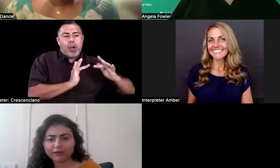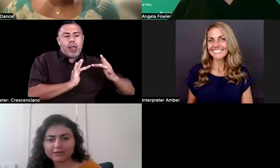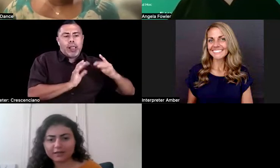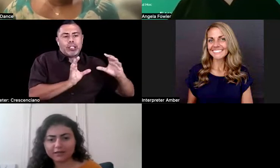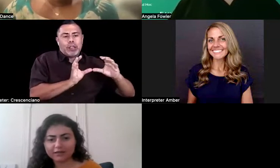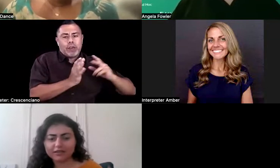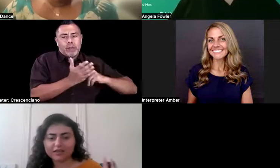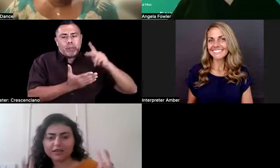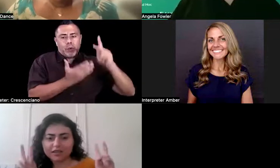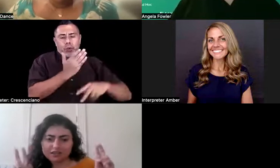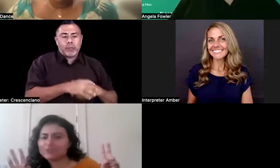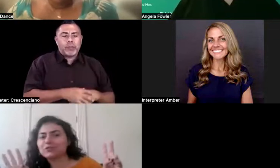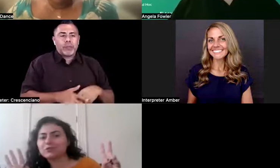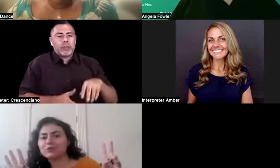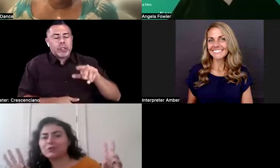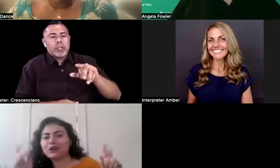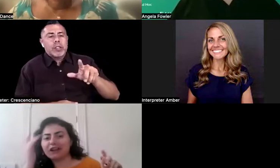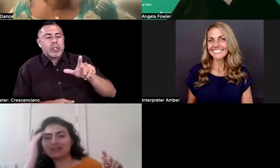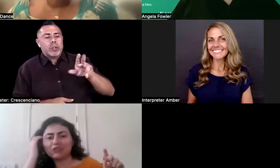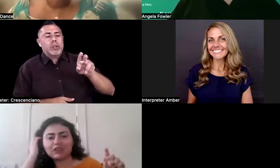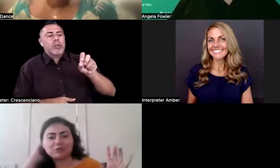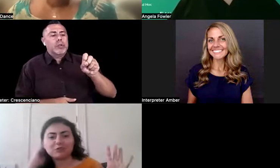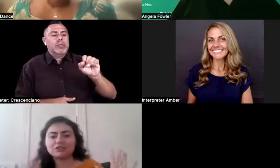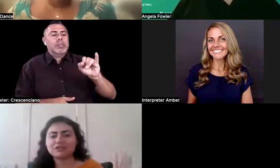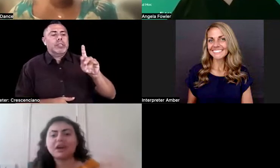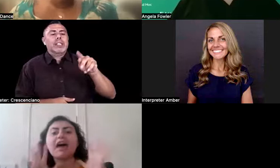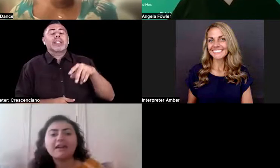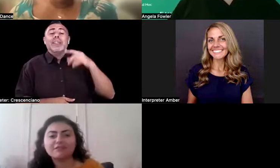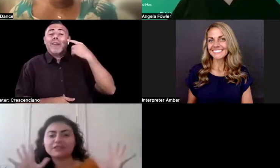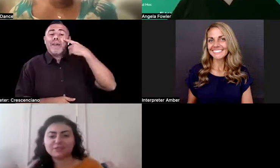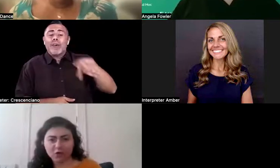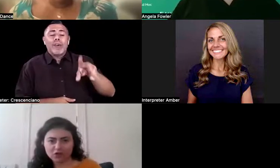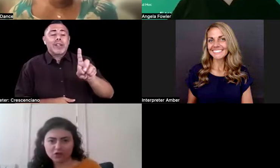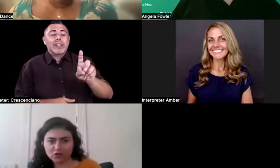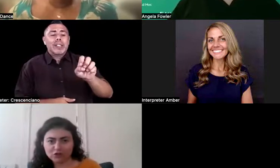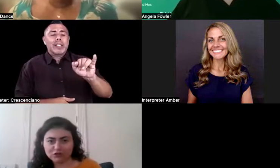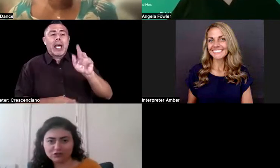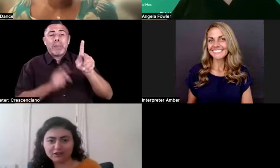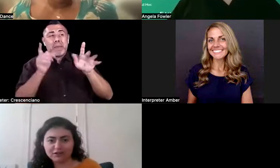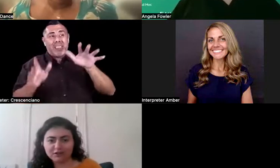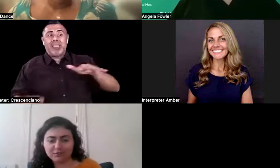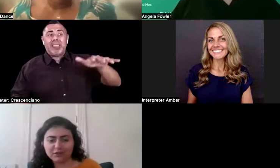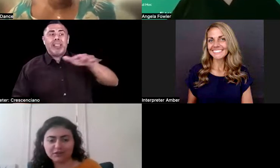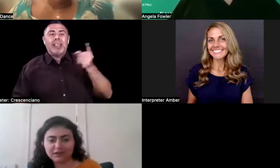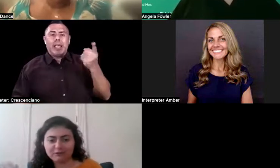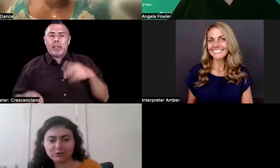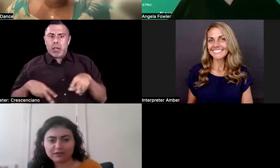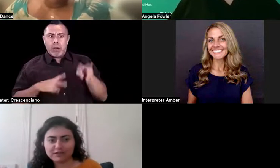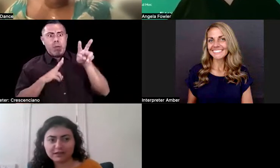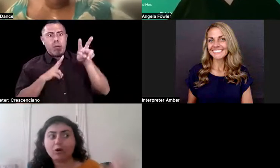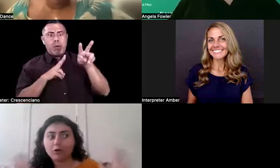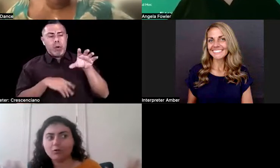Cornell is like the, it kind of thing. It's the heavily sponsored, uh, thing.